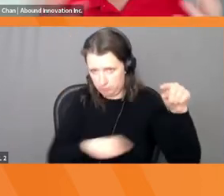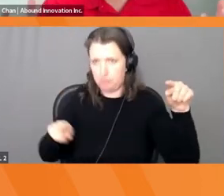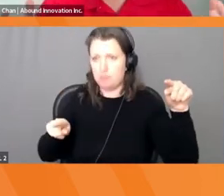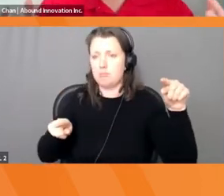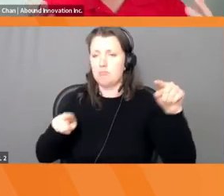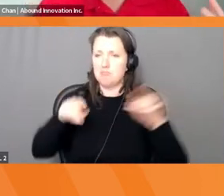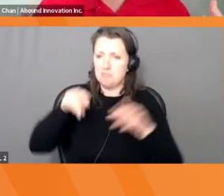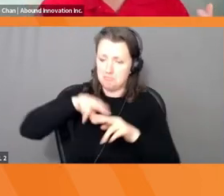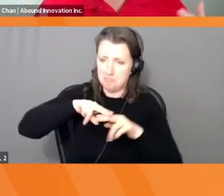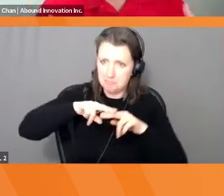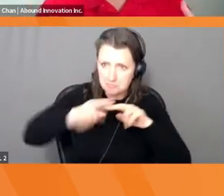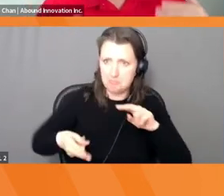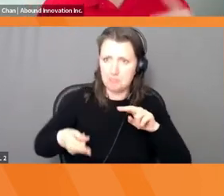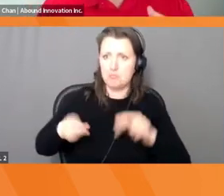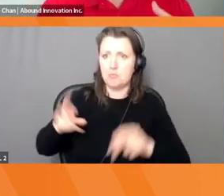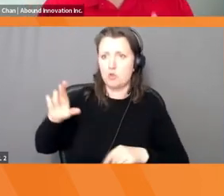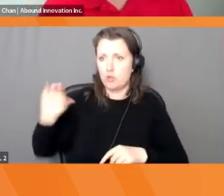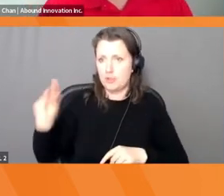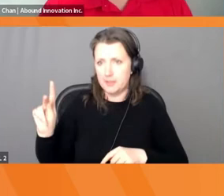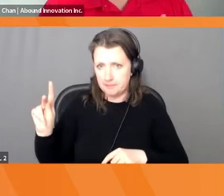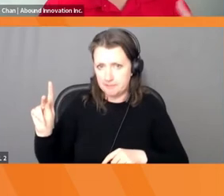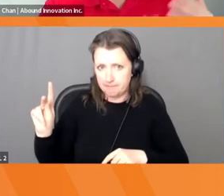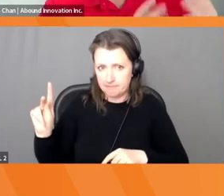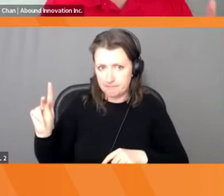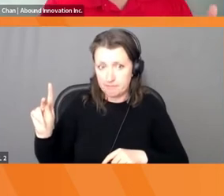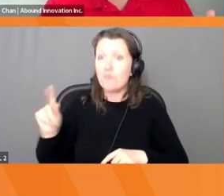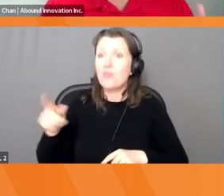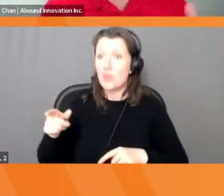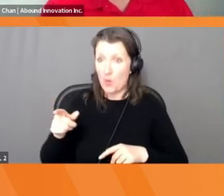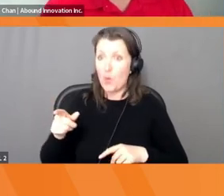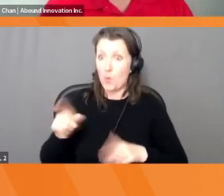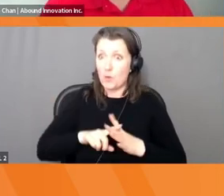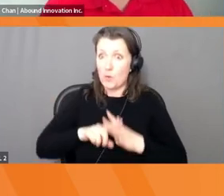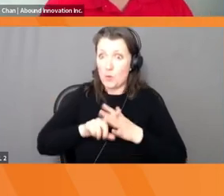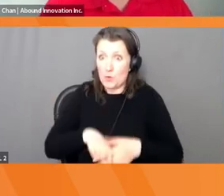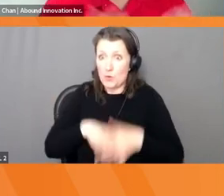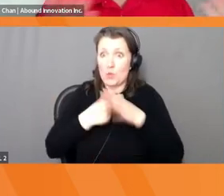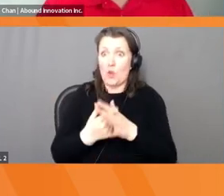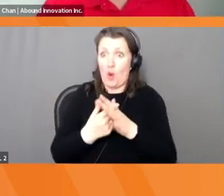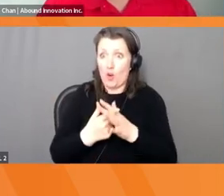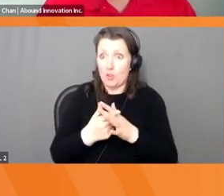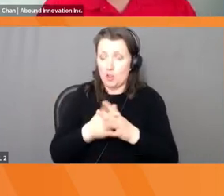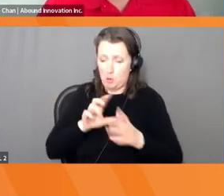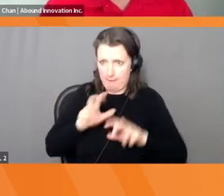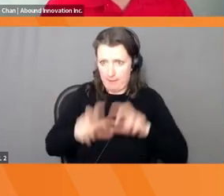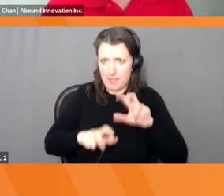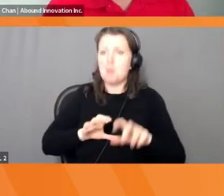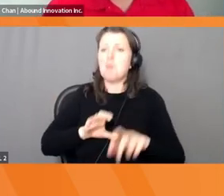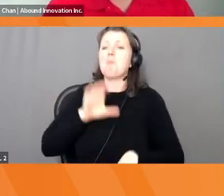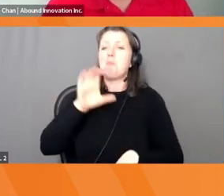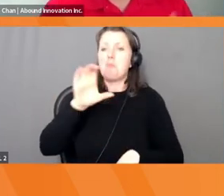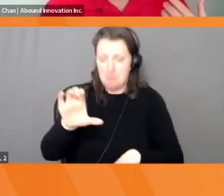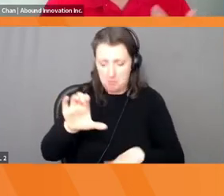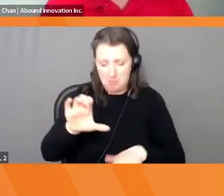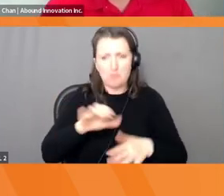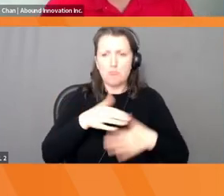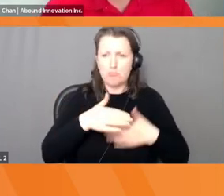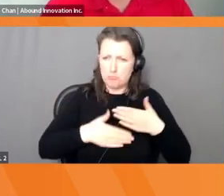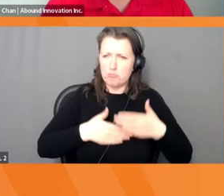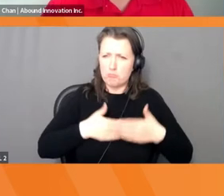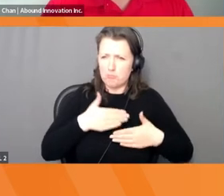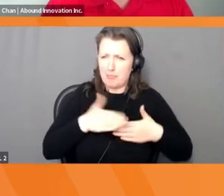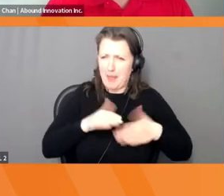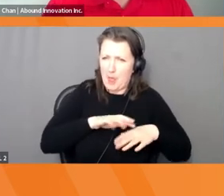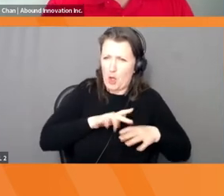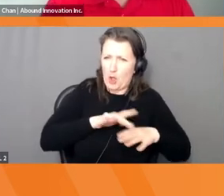this journey of innovation, your investment in whatever the problem is, is super low, because you just started it, right? So you haven't spent a lot of time, probably